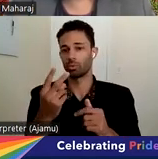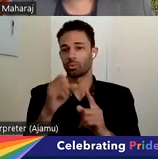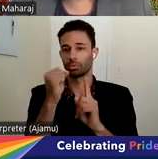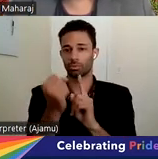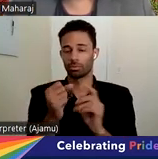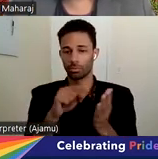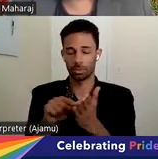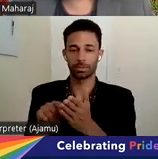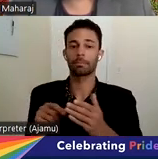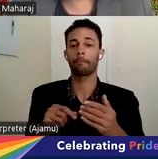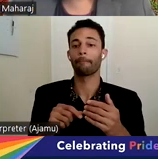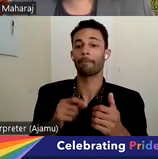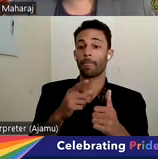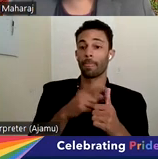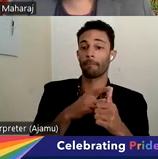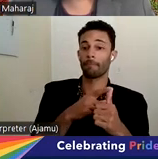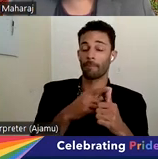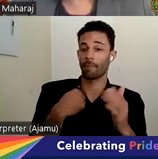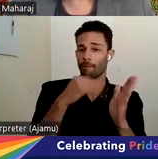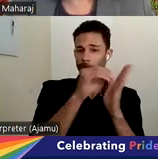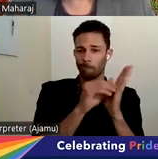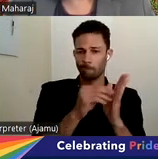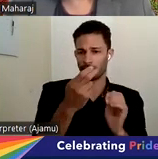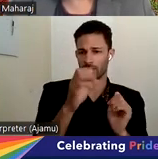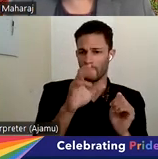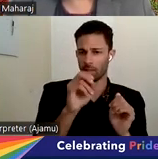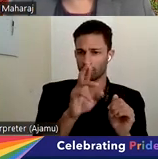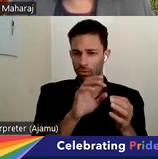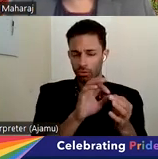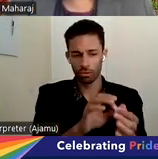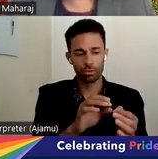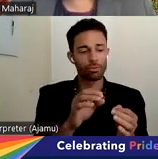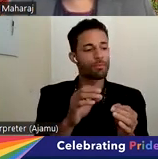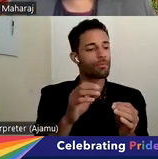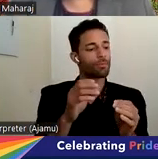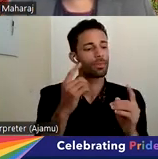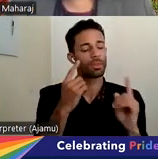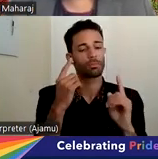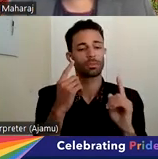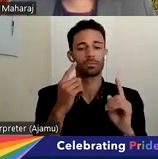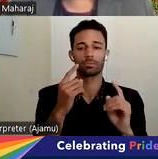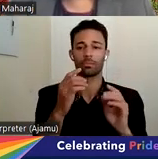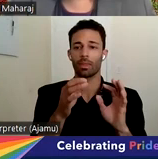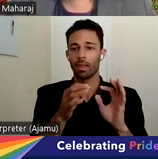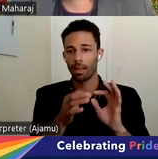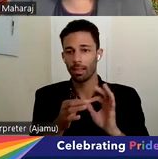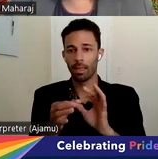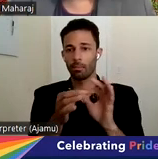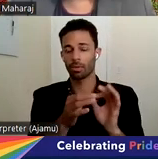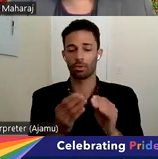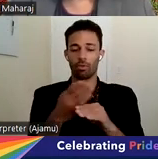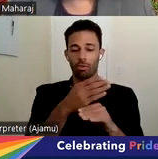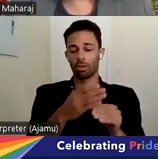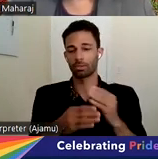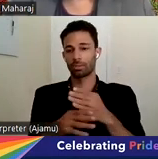in that conversation about Hector is really thinking about the collaboration across MDT and